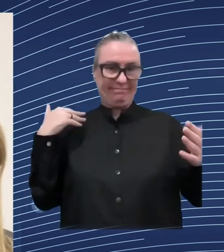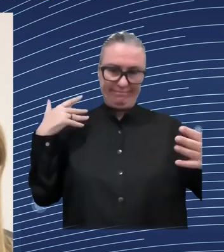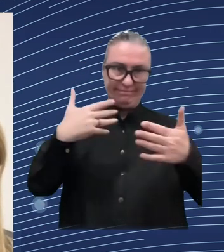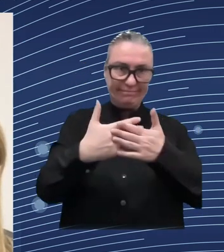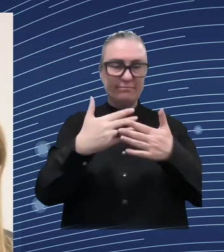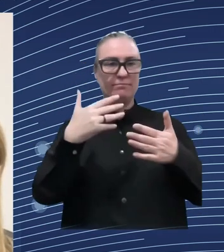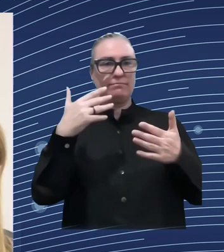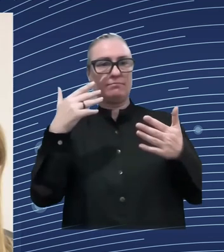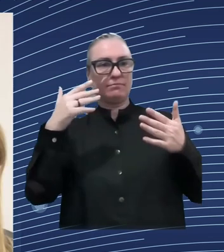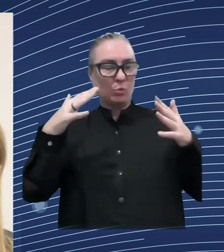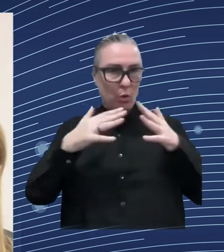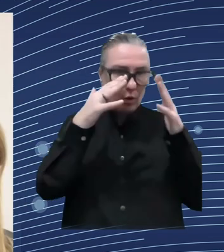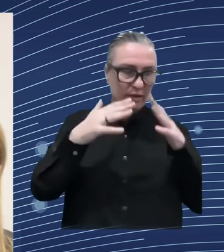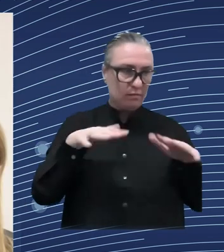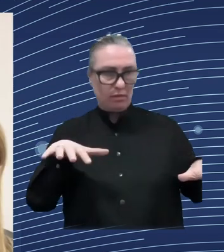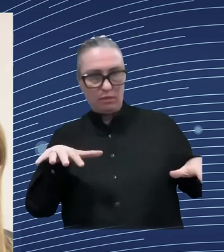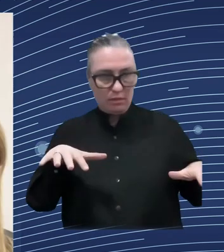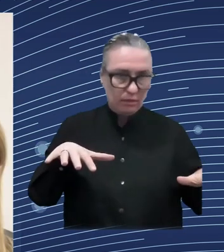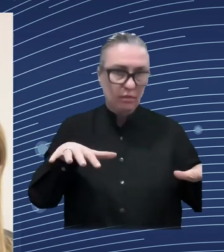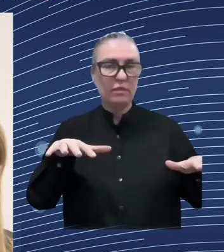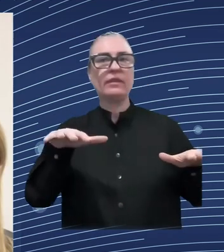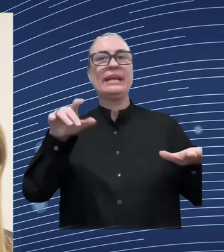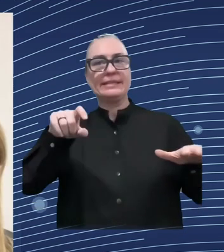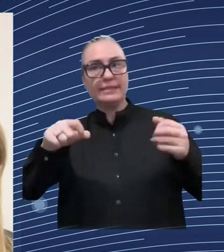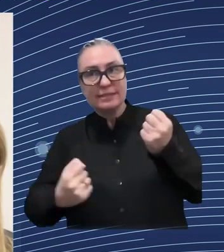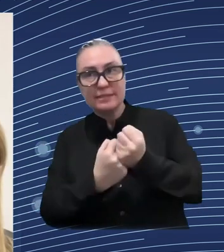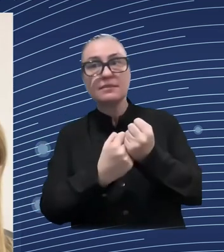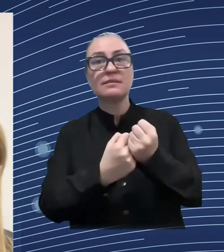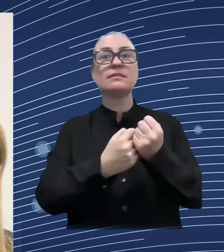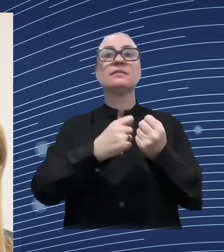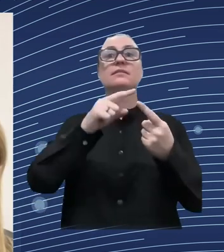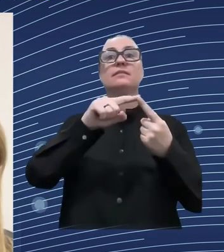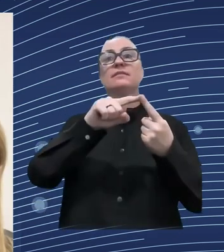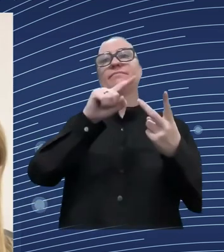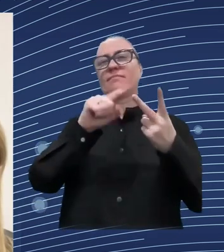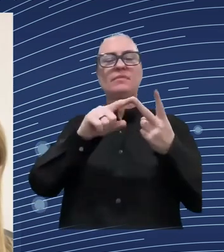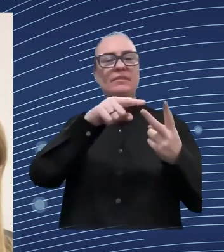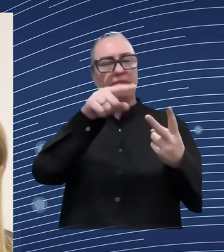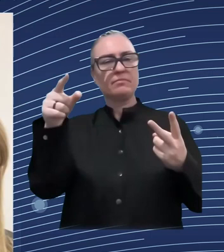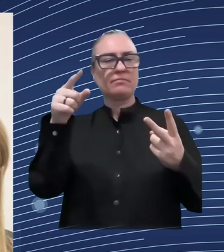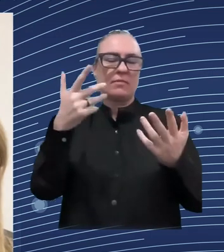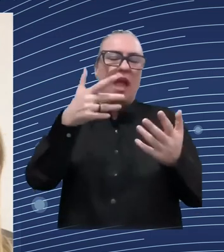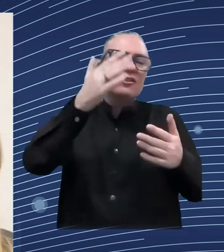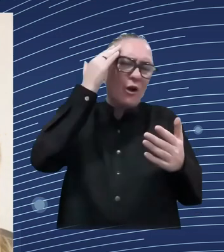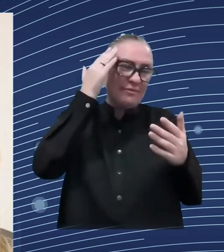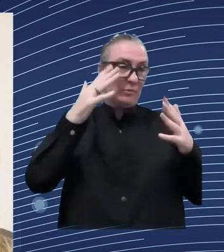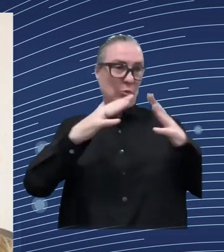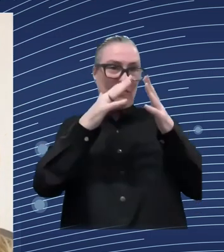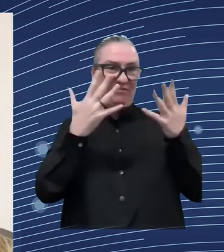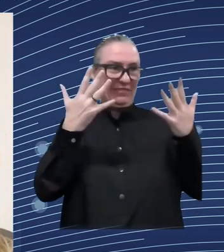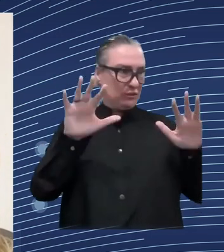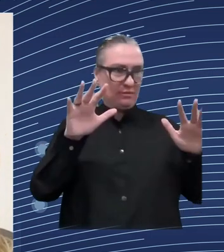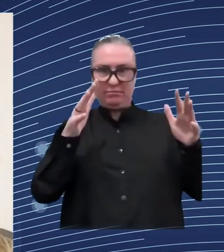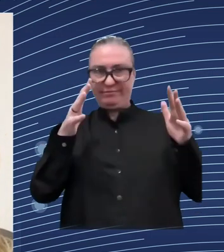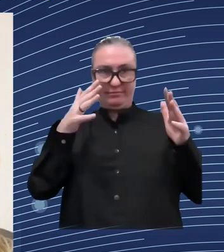and the same thing we have not to give lessons to other countries but uh we have to follow what goes on in